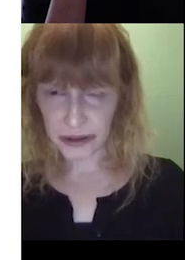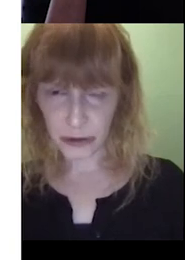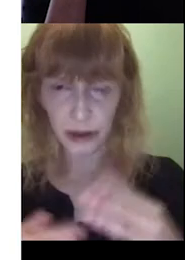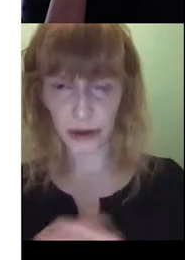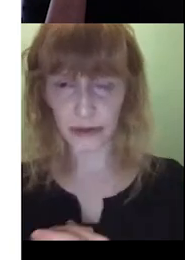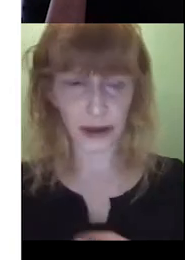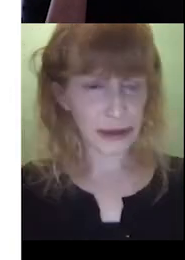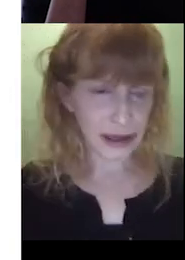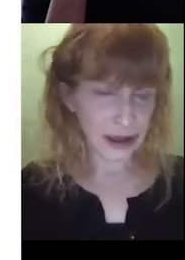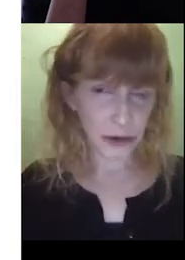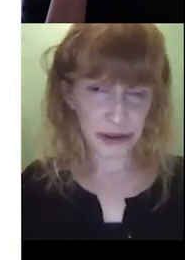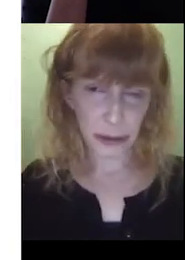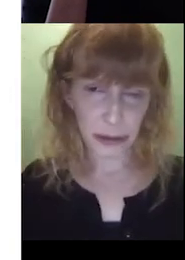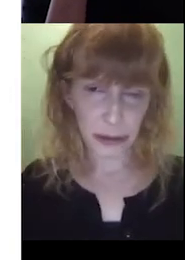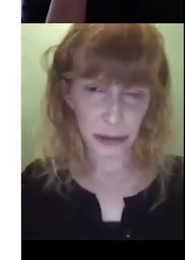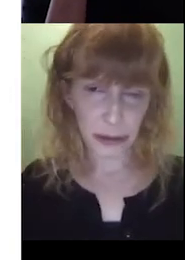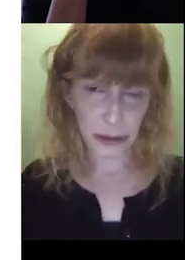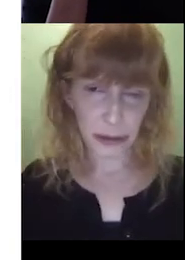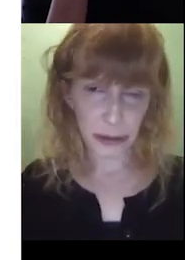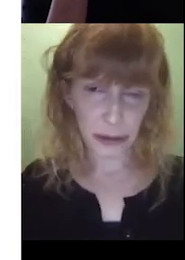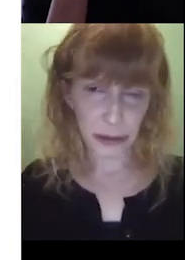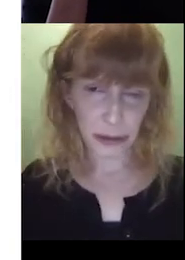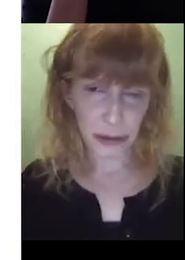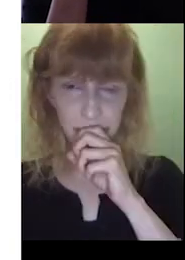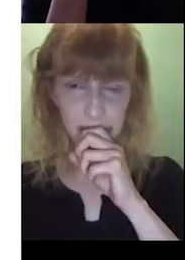or diamonds or, you know, whatever they are or something like that.